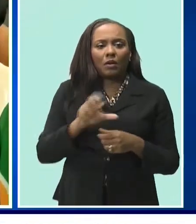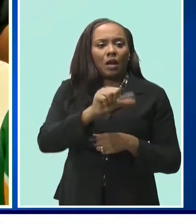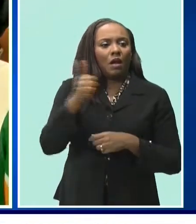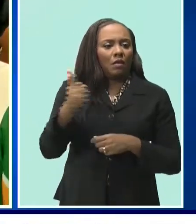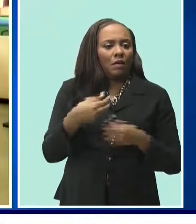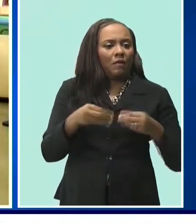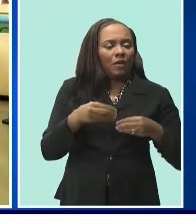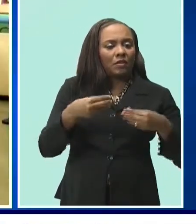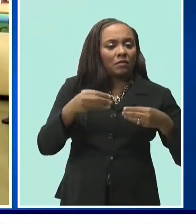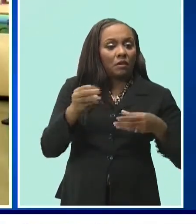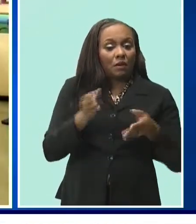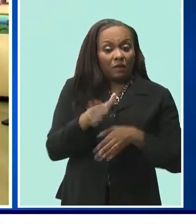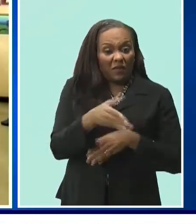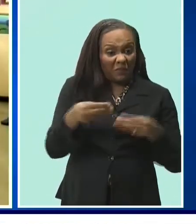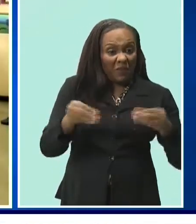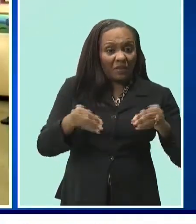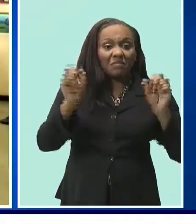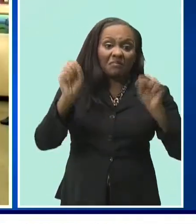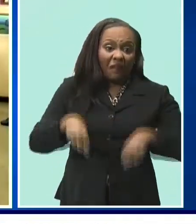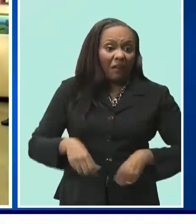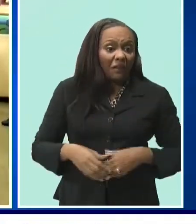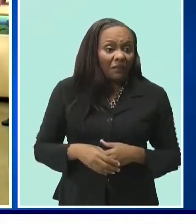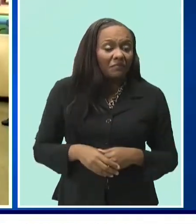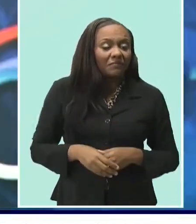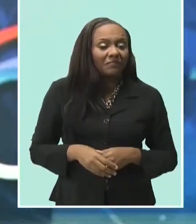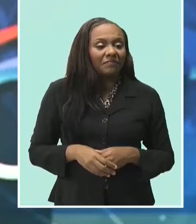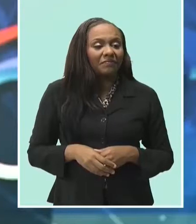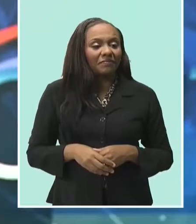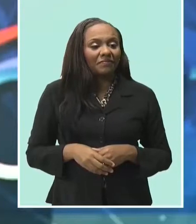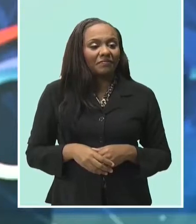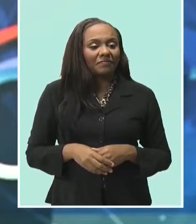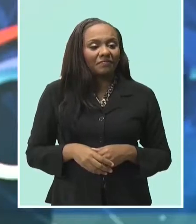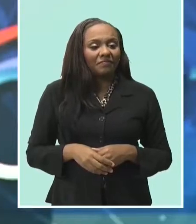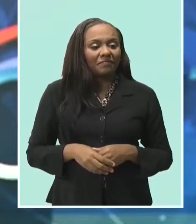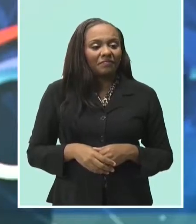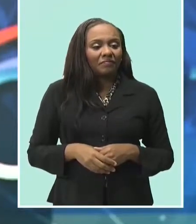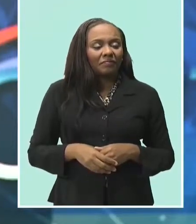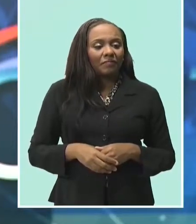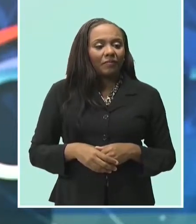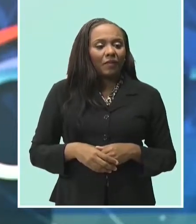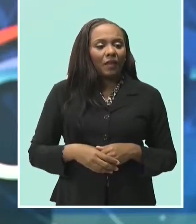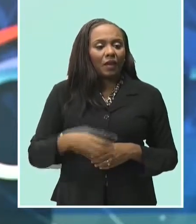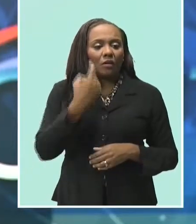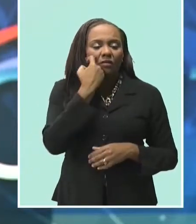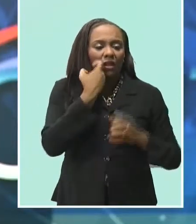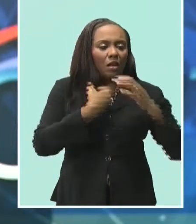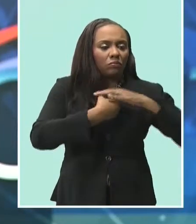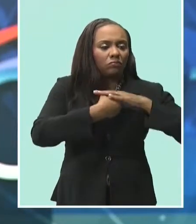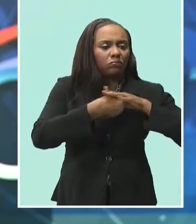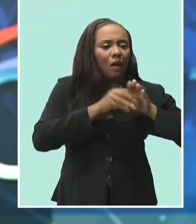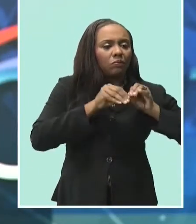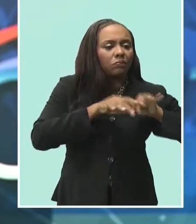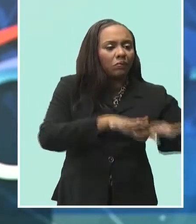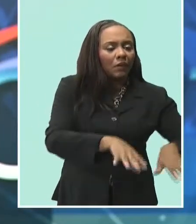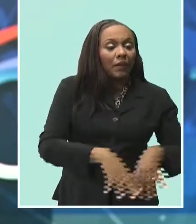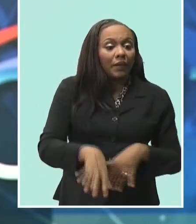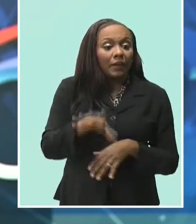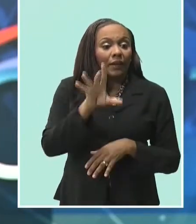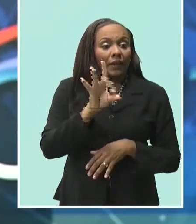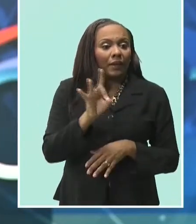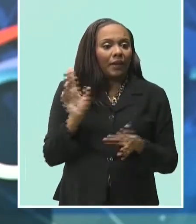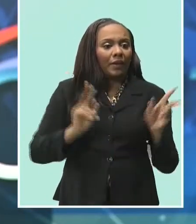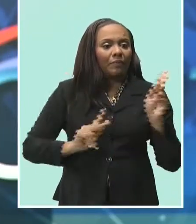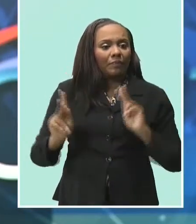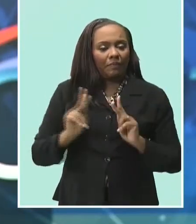markets. In the latest COVID-19 update tonight, eight people left